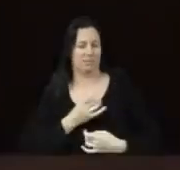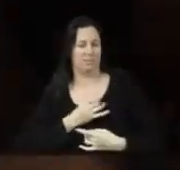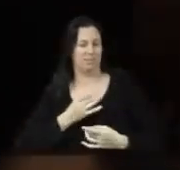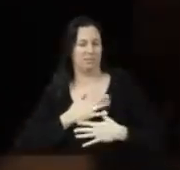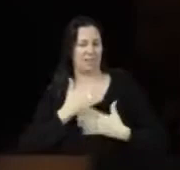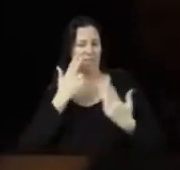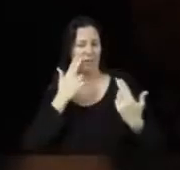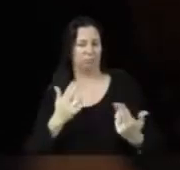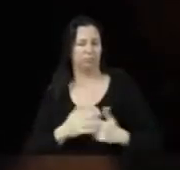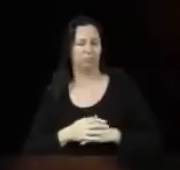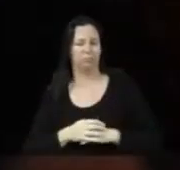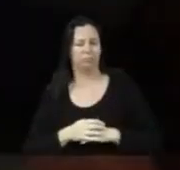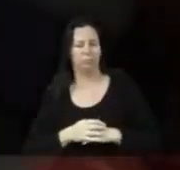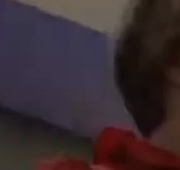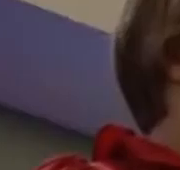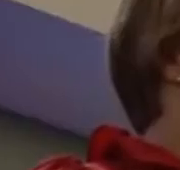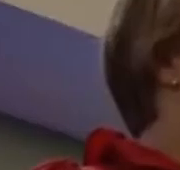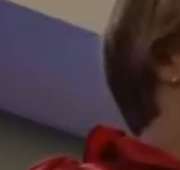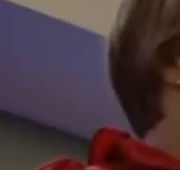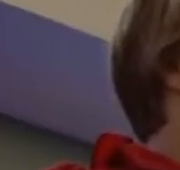by just being themselves.